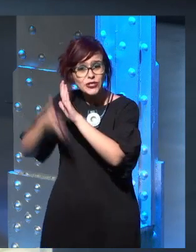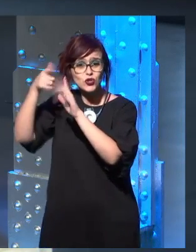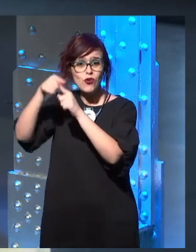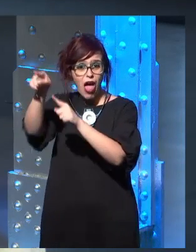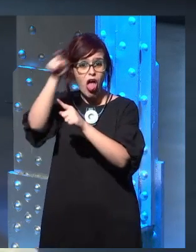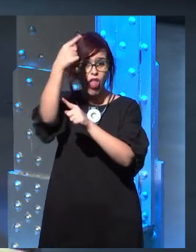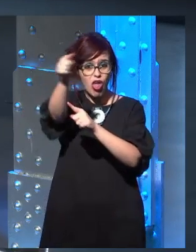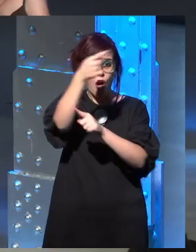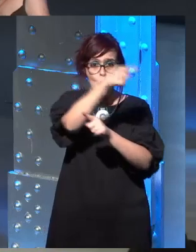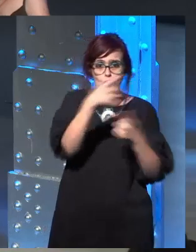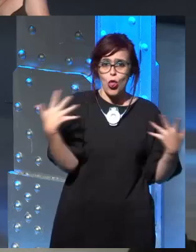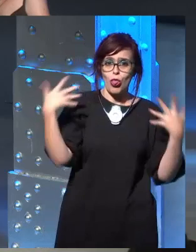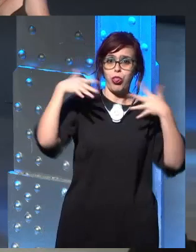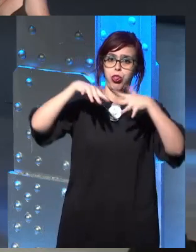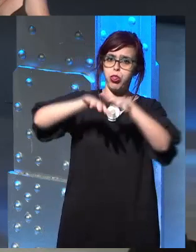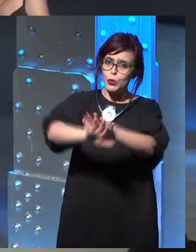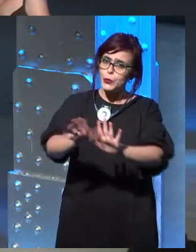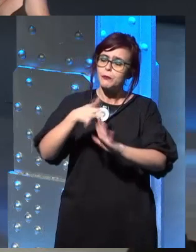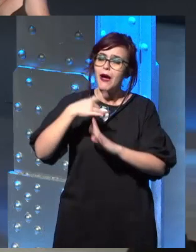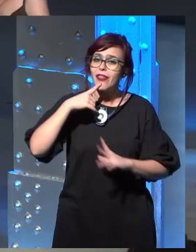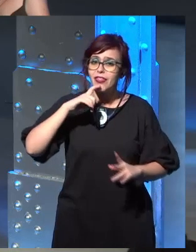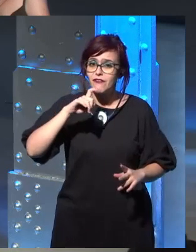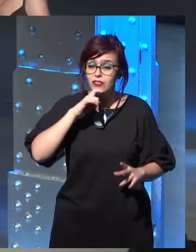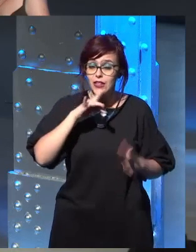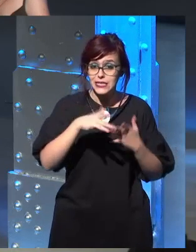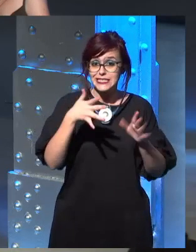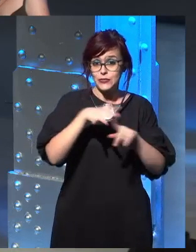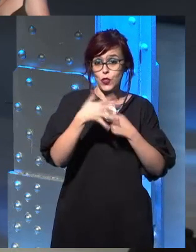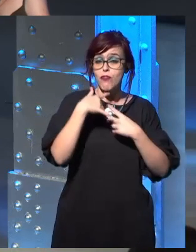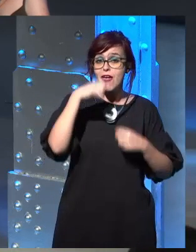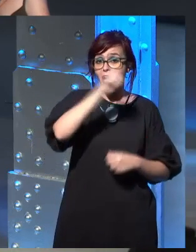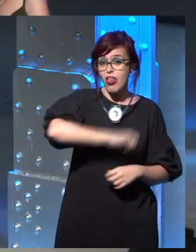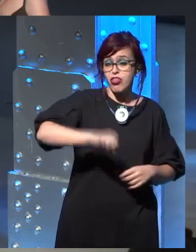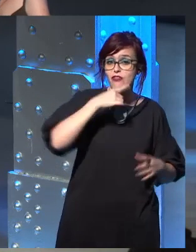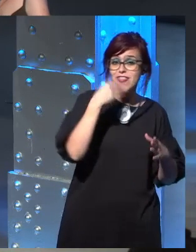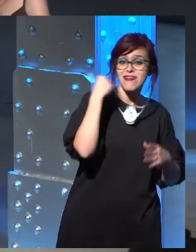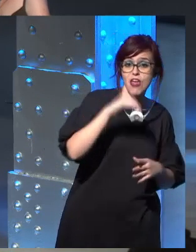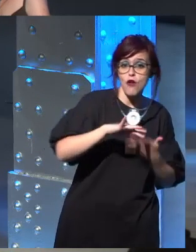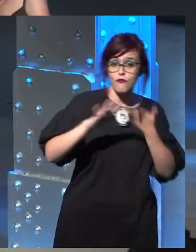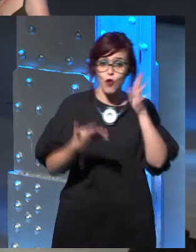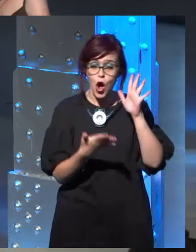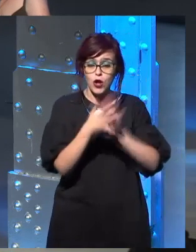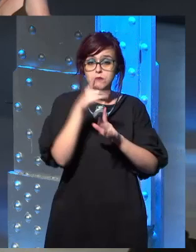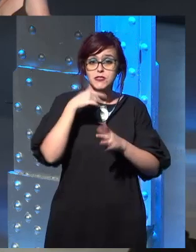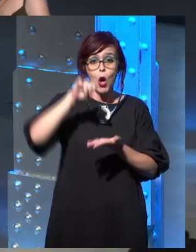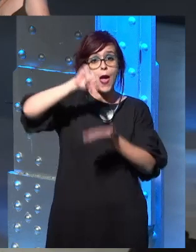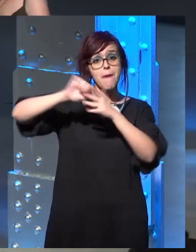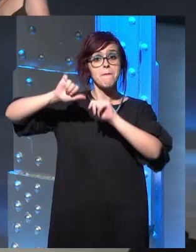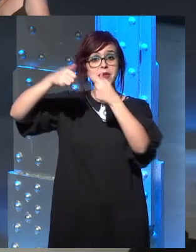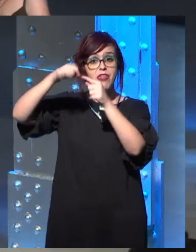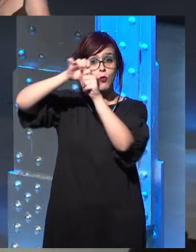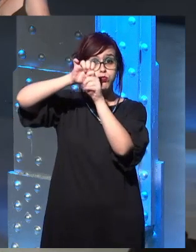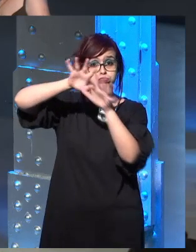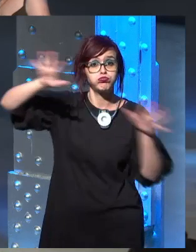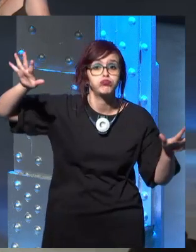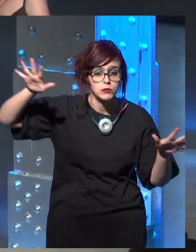enough with the story in A Song of Ice and Fire, which is, which at least starts all in one place, and then expands, and now it's starting to narrow again. Yeah. Whereas